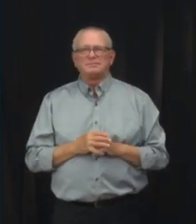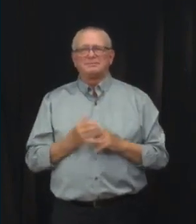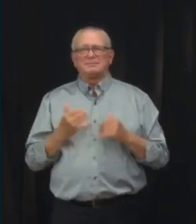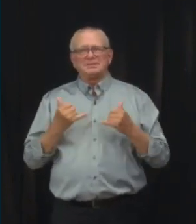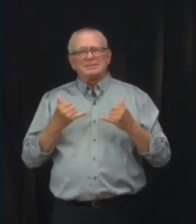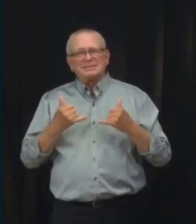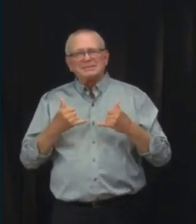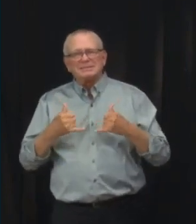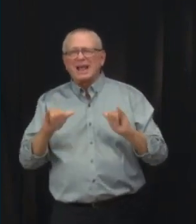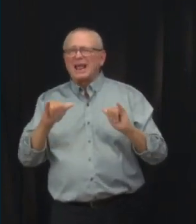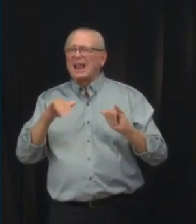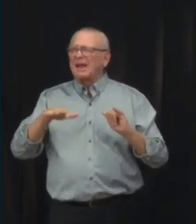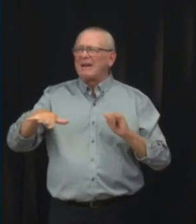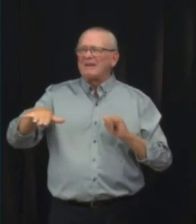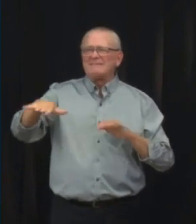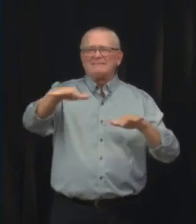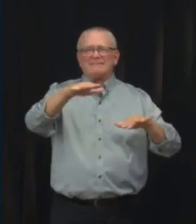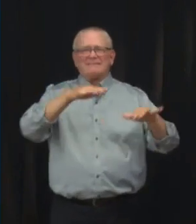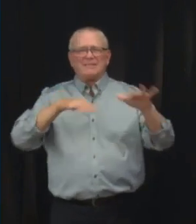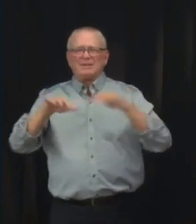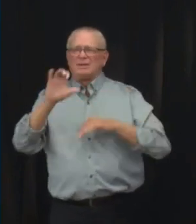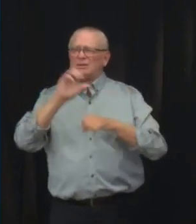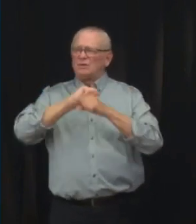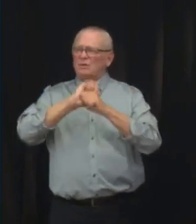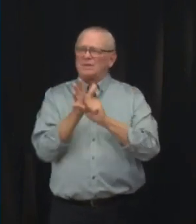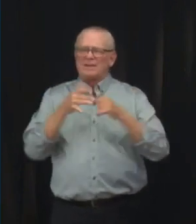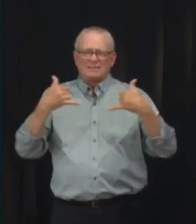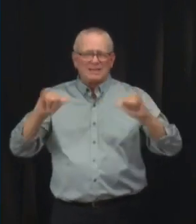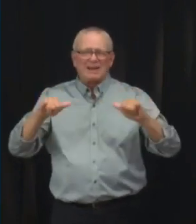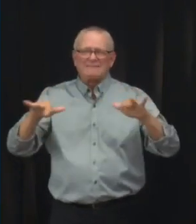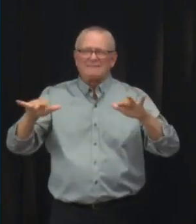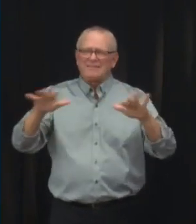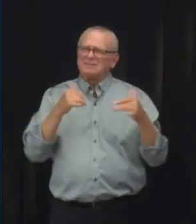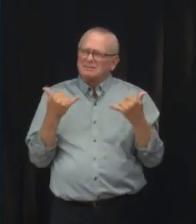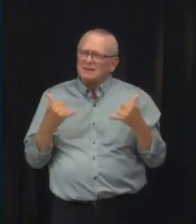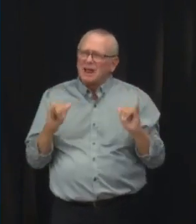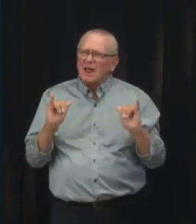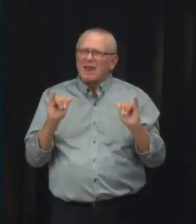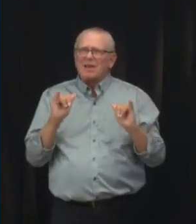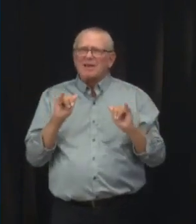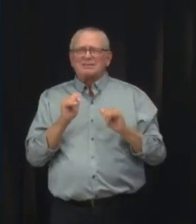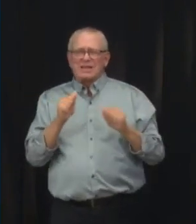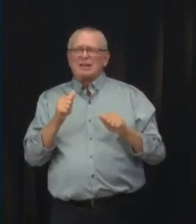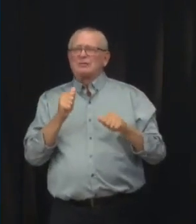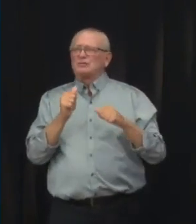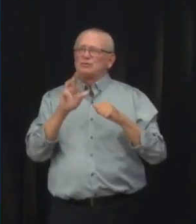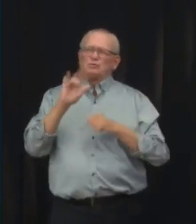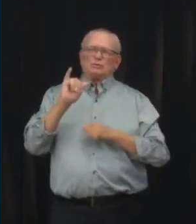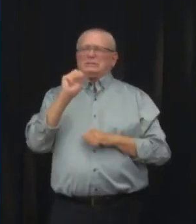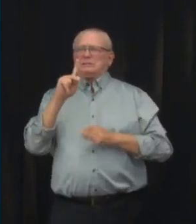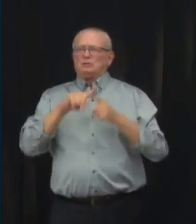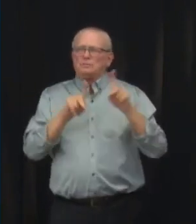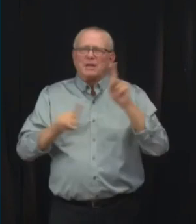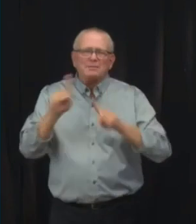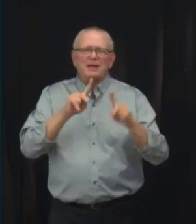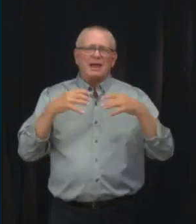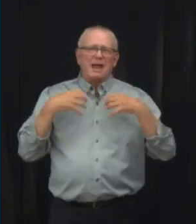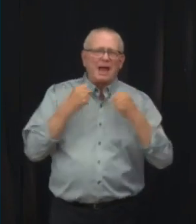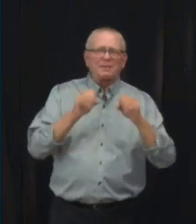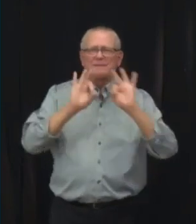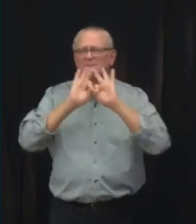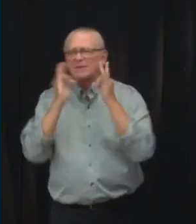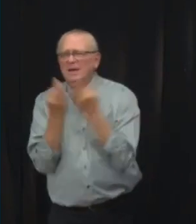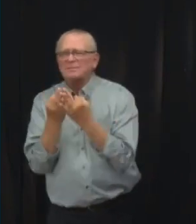a significant threat to many of us, our families and our friends. It's important to take this seriously as we move into